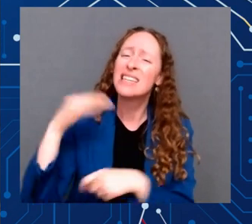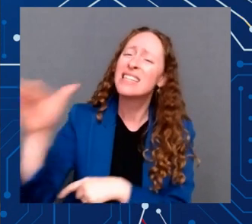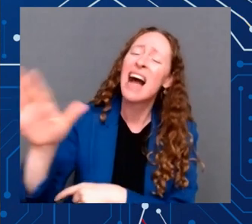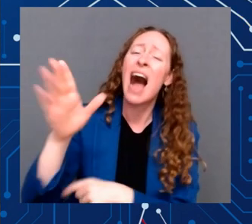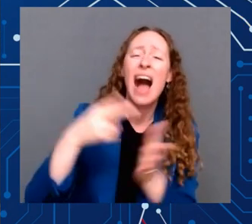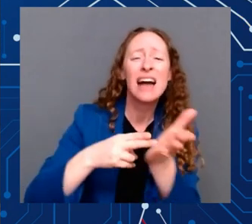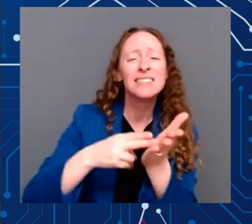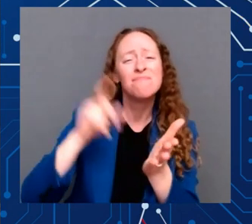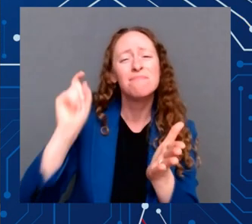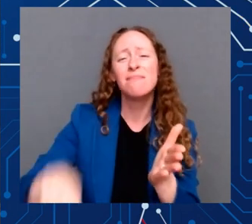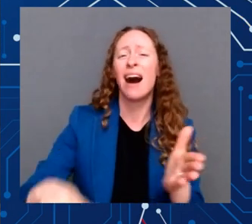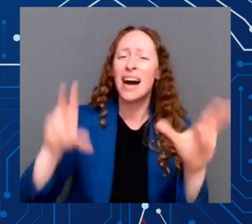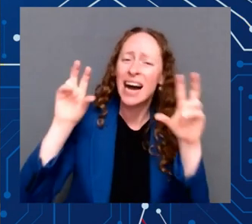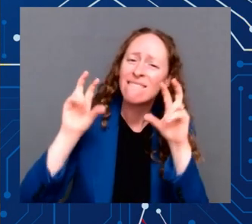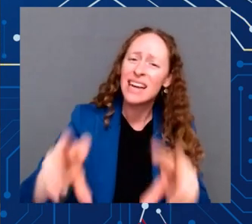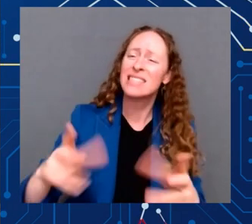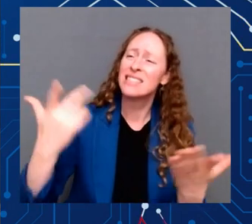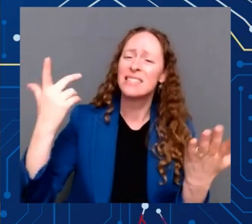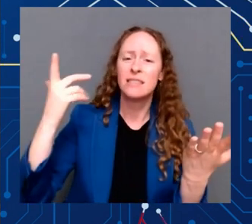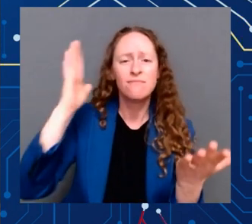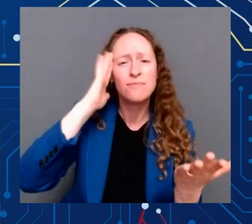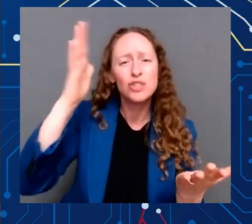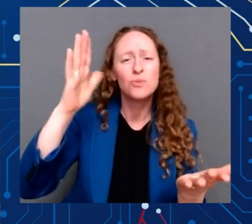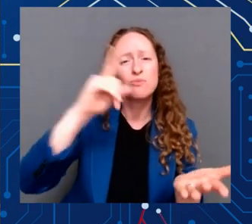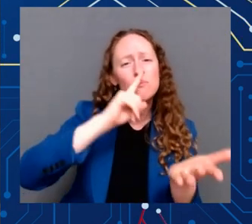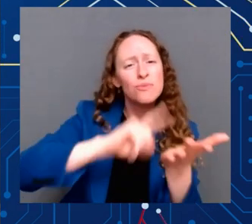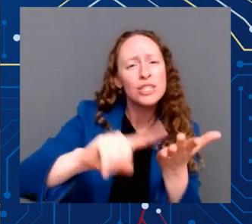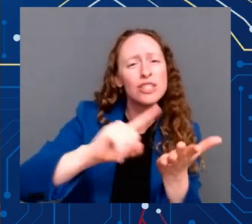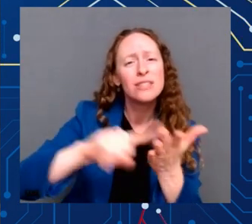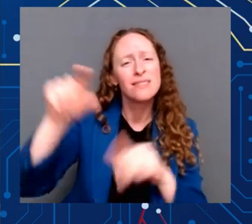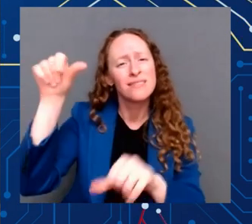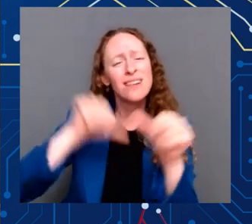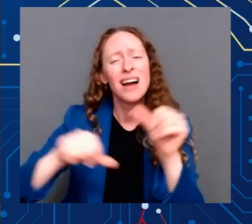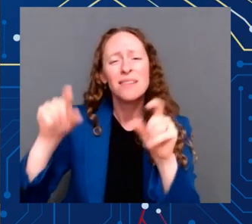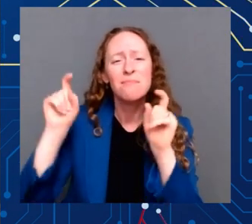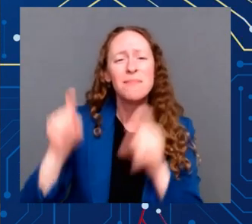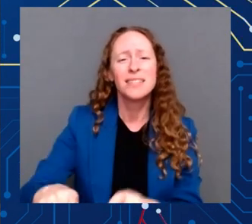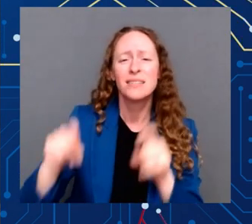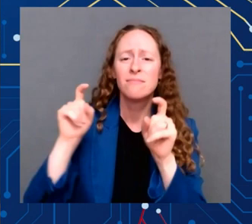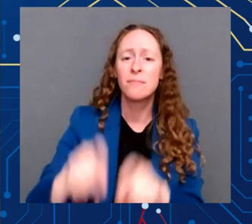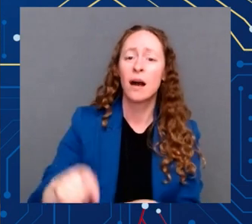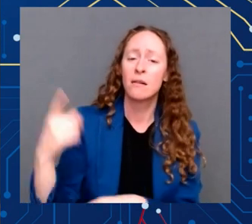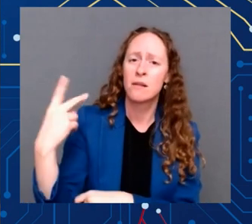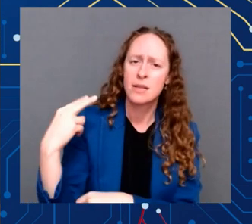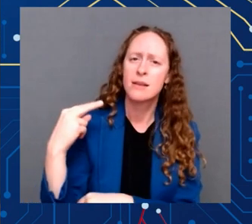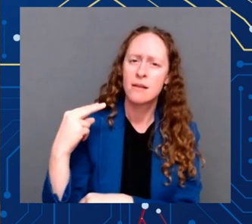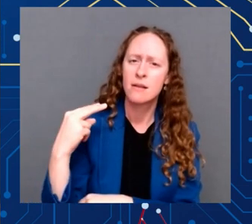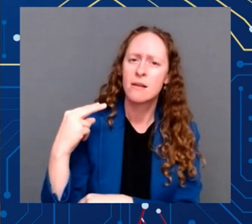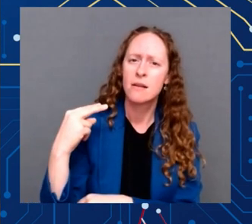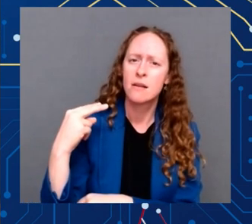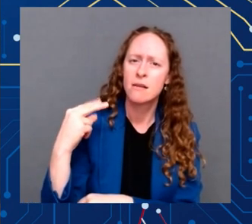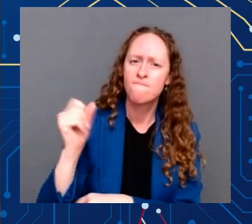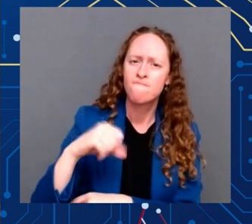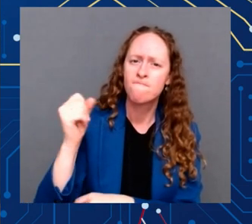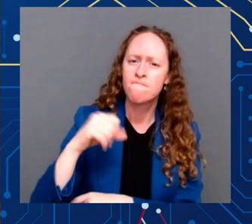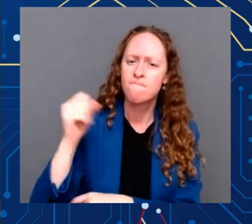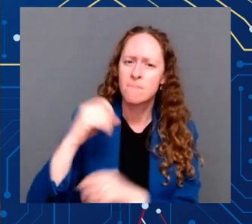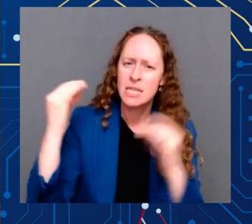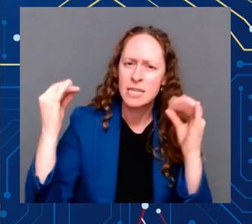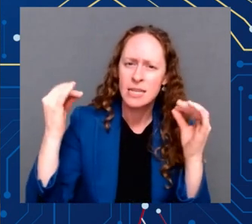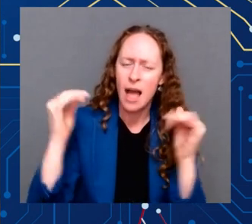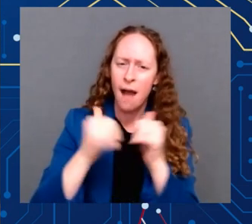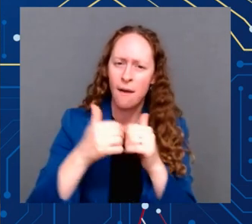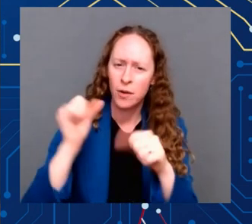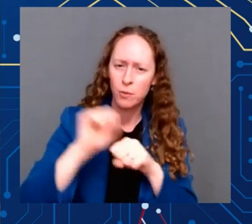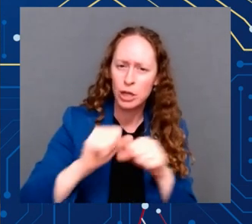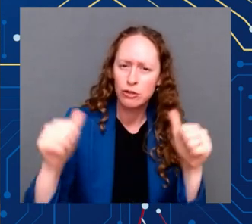as well. And we got to work on the Endless Frontier Act, which became the blueprint for the Chips and Science Act. I've always